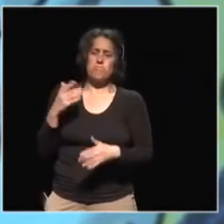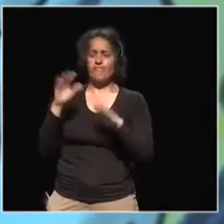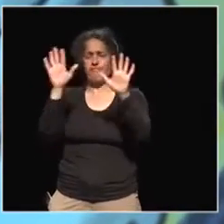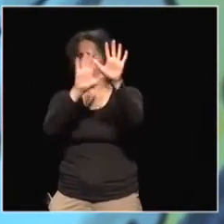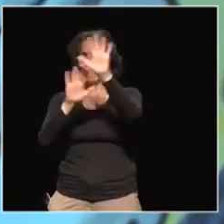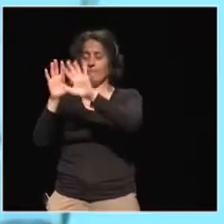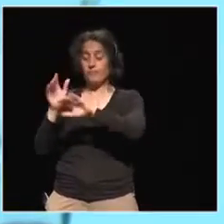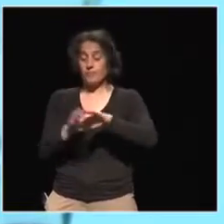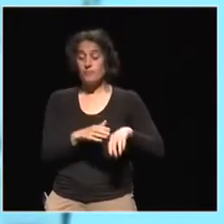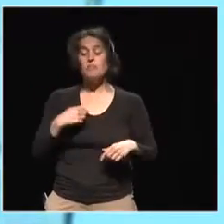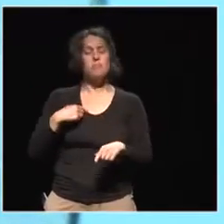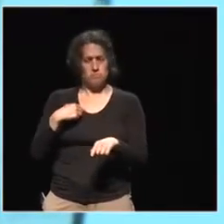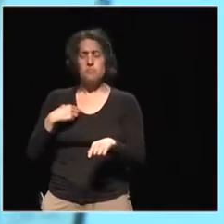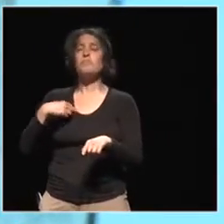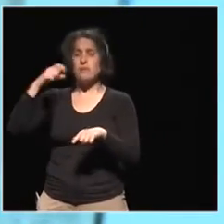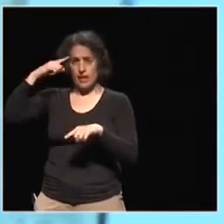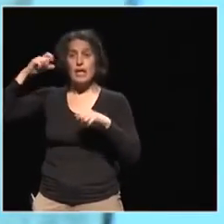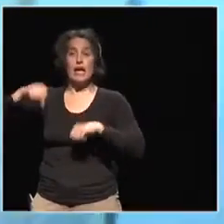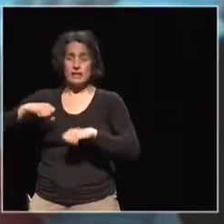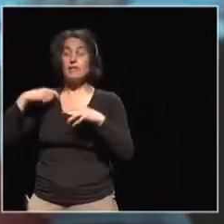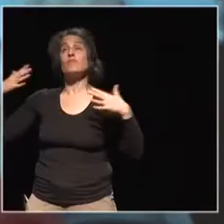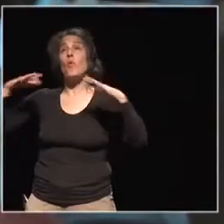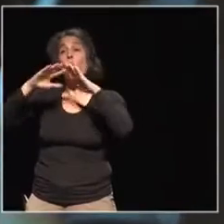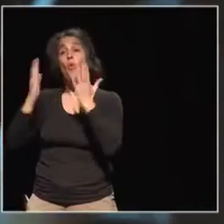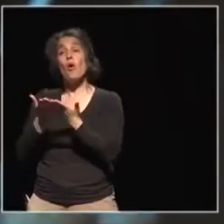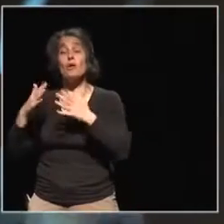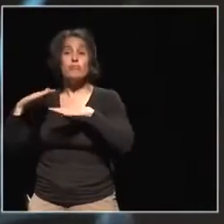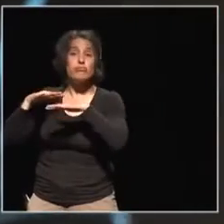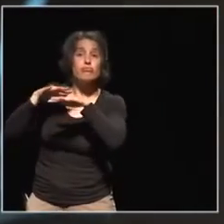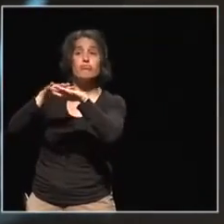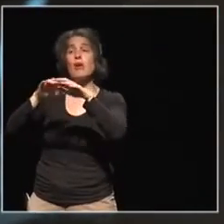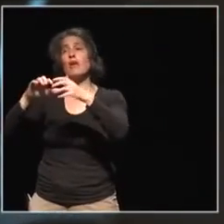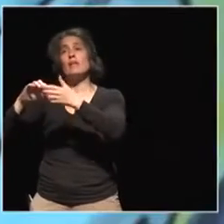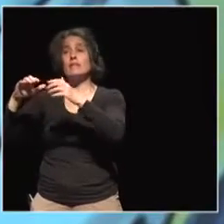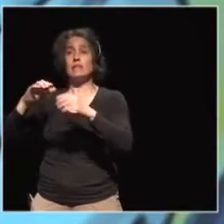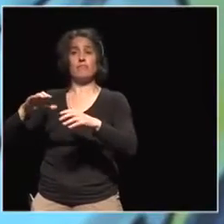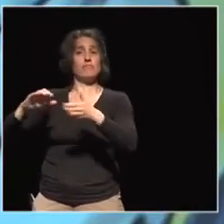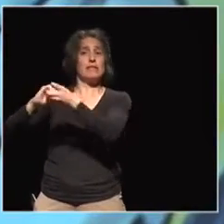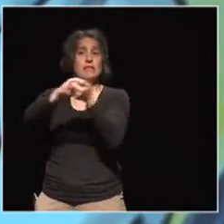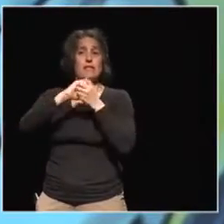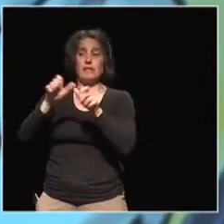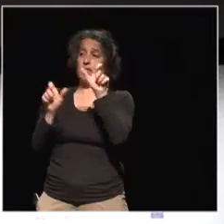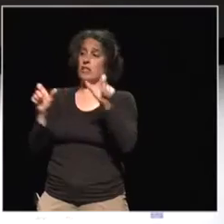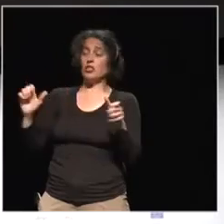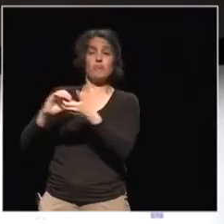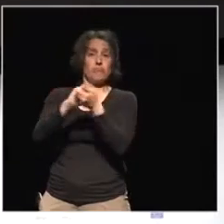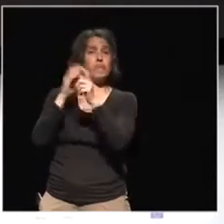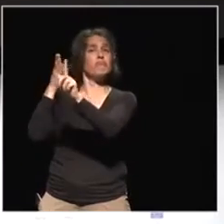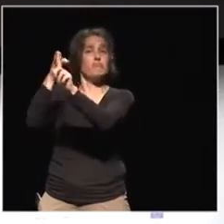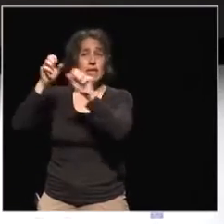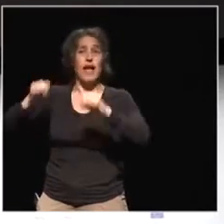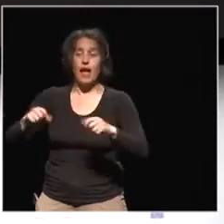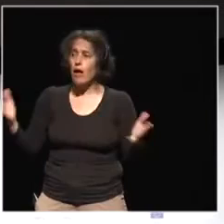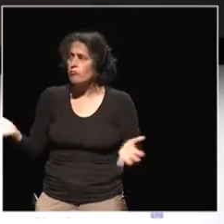really needed. A movement does exist and that actually we have a need to bring these different